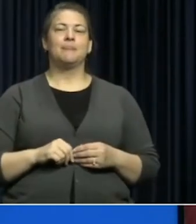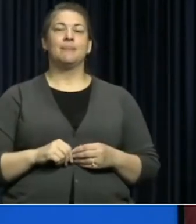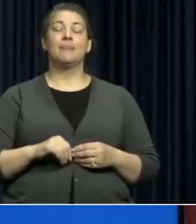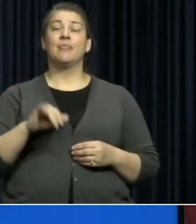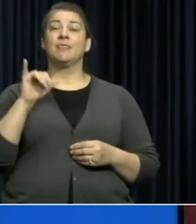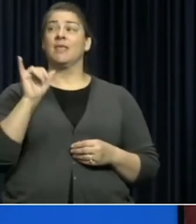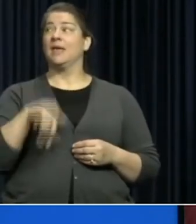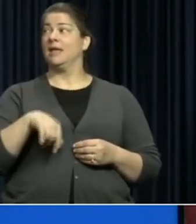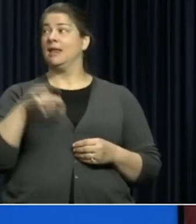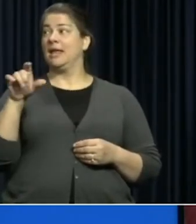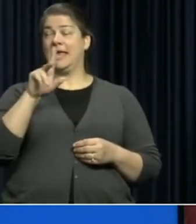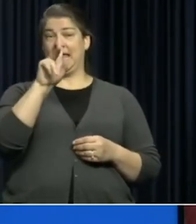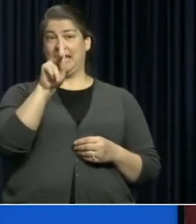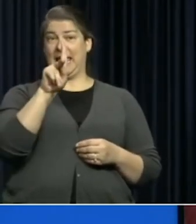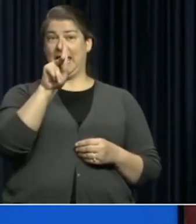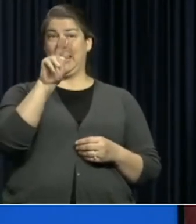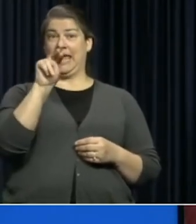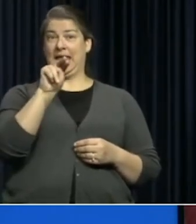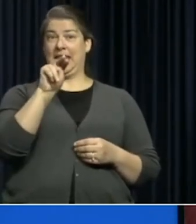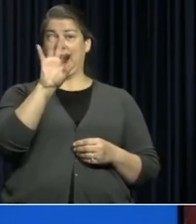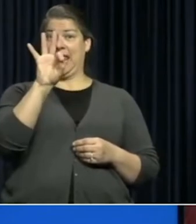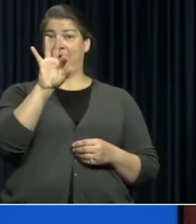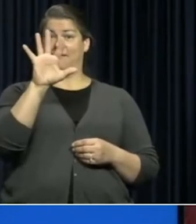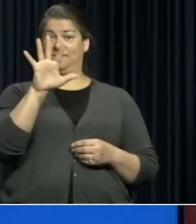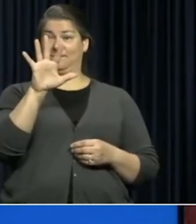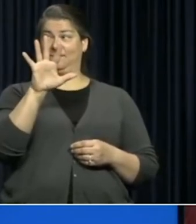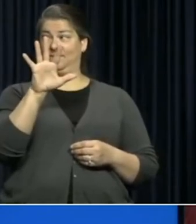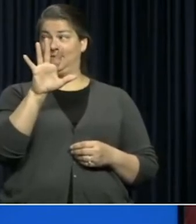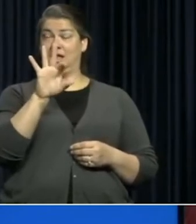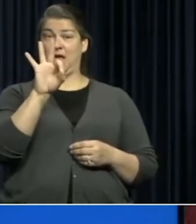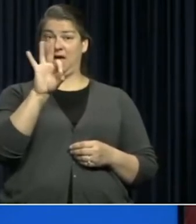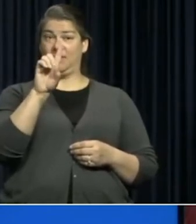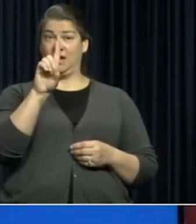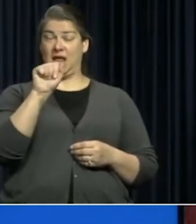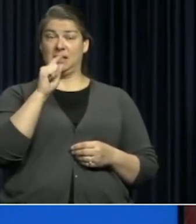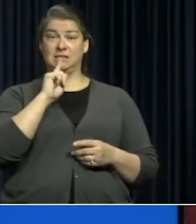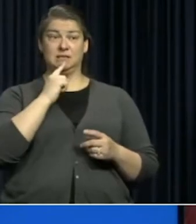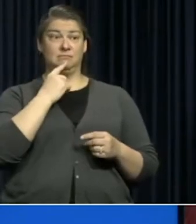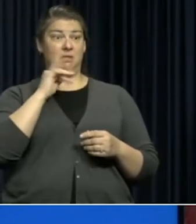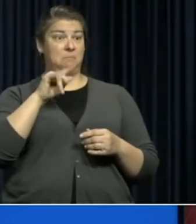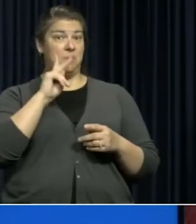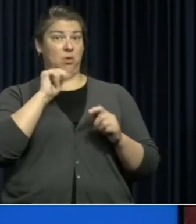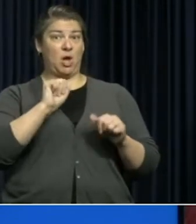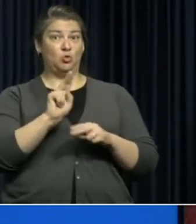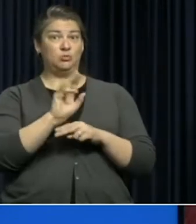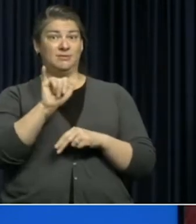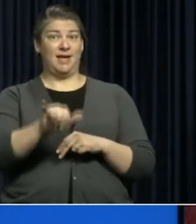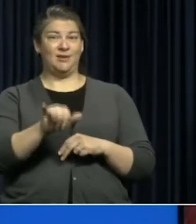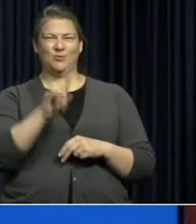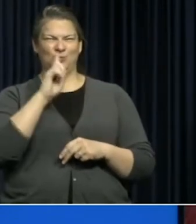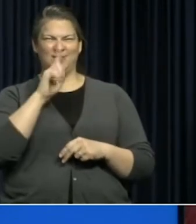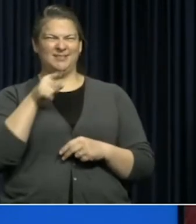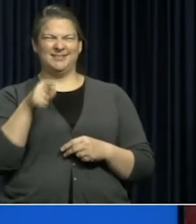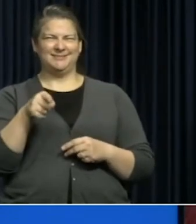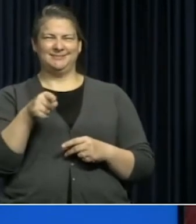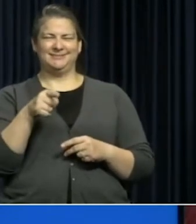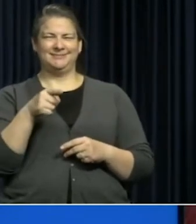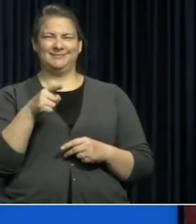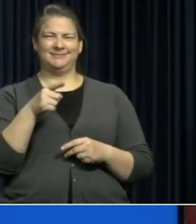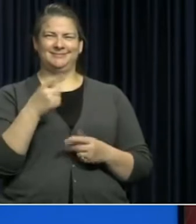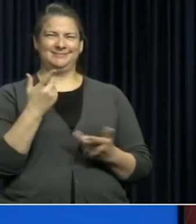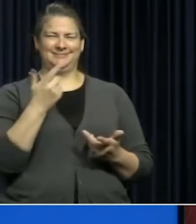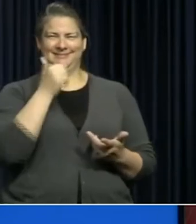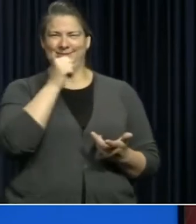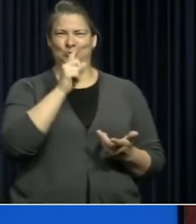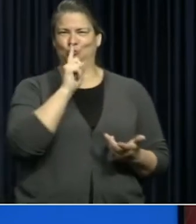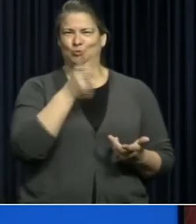This is a K N 95. These the FDA said people could use, but they're really knock off kind of things.